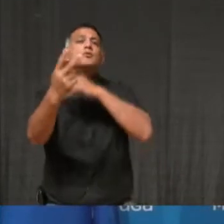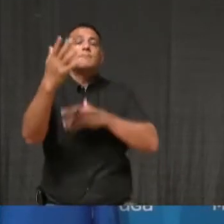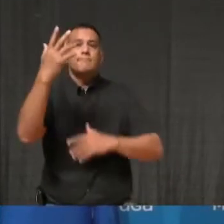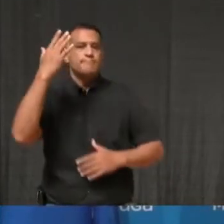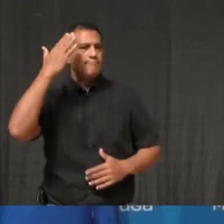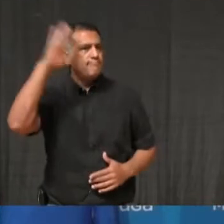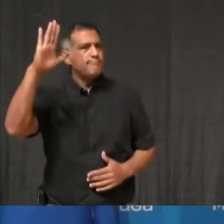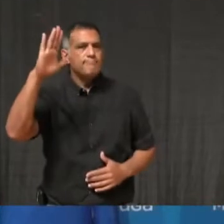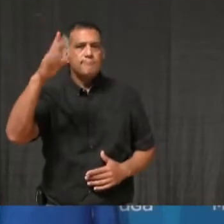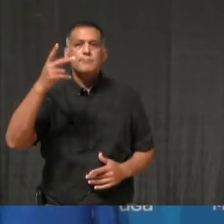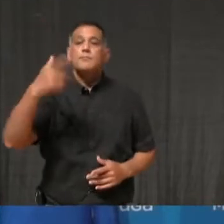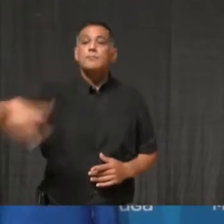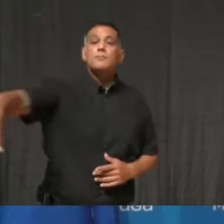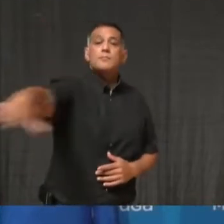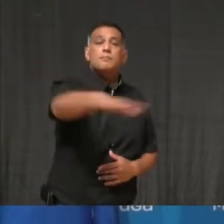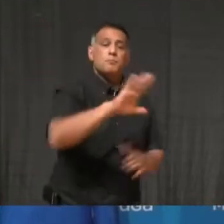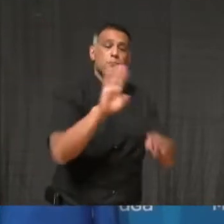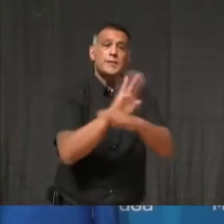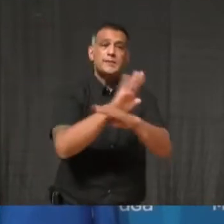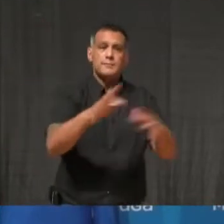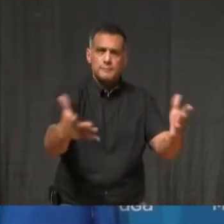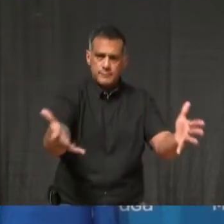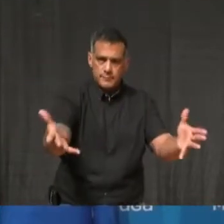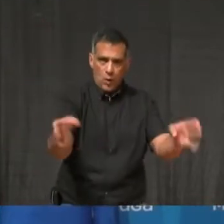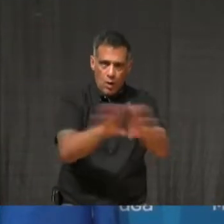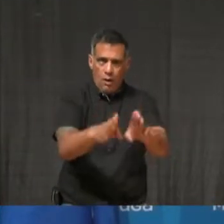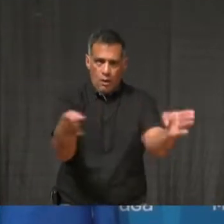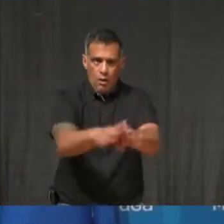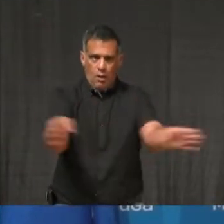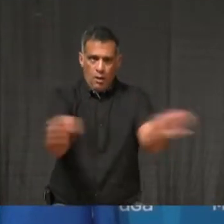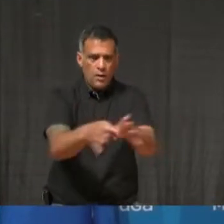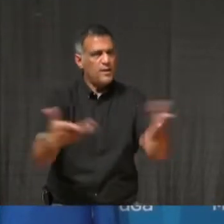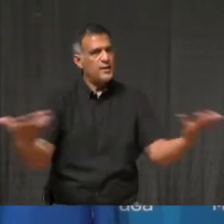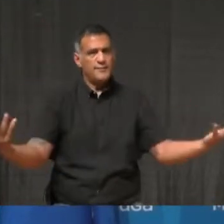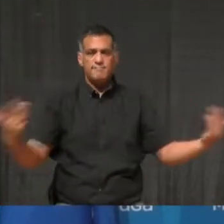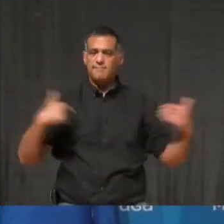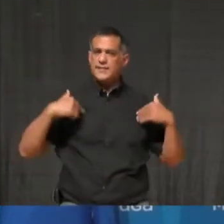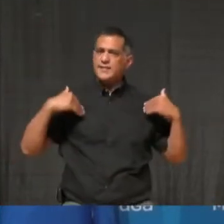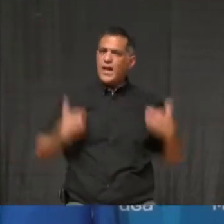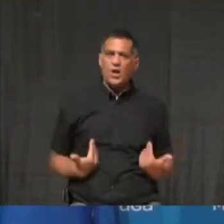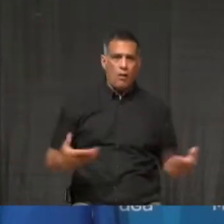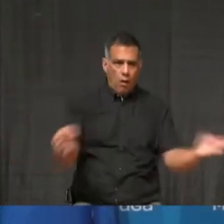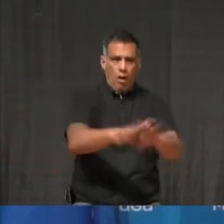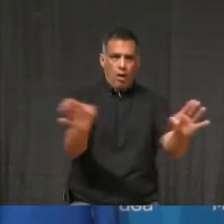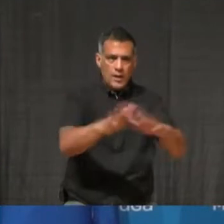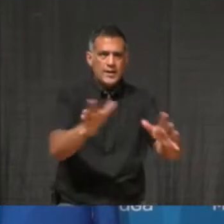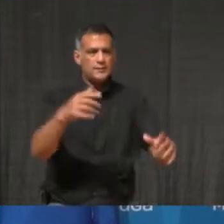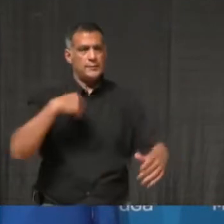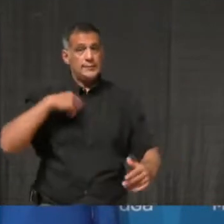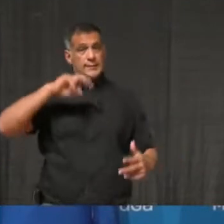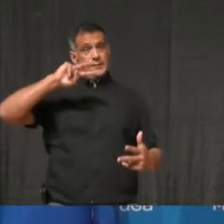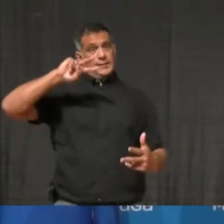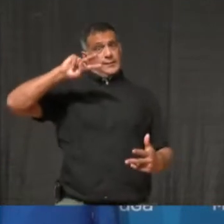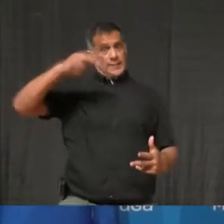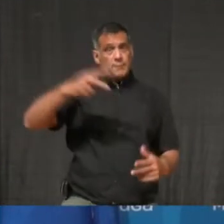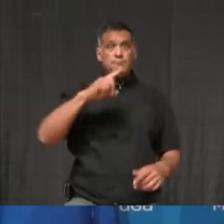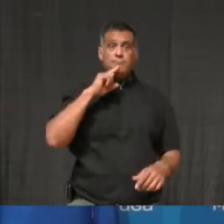told me they can't survive repeated closures. Secondly, a return to Stage 3.